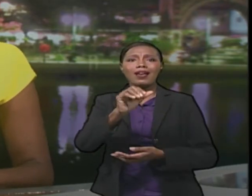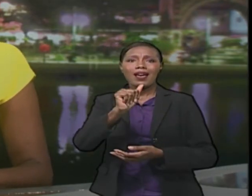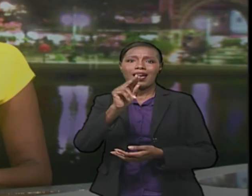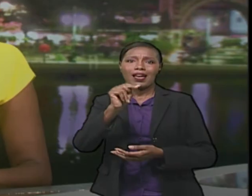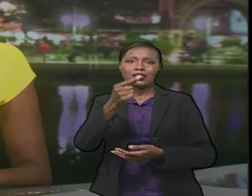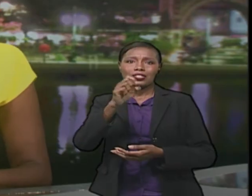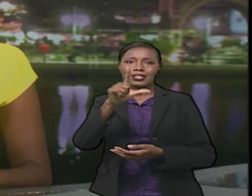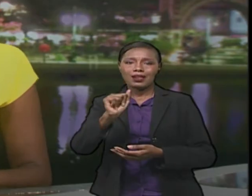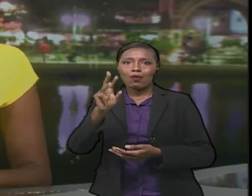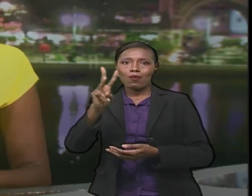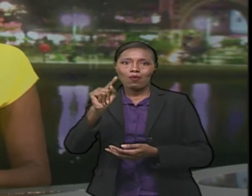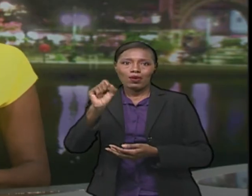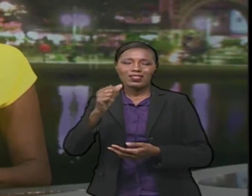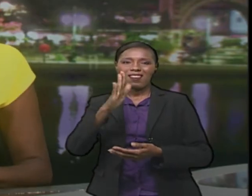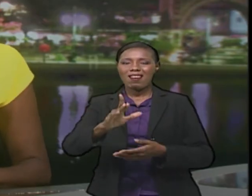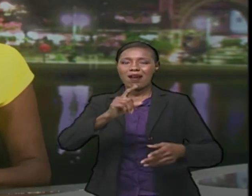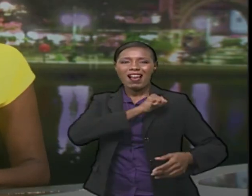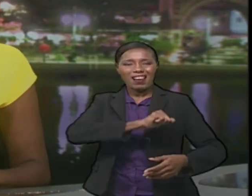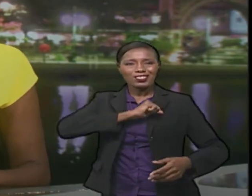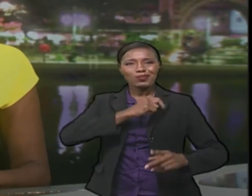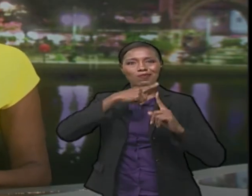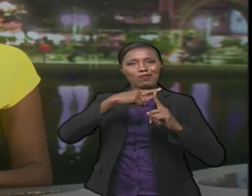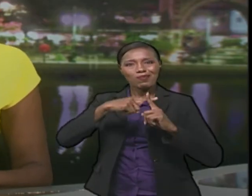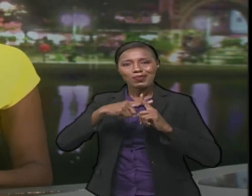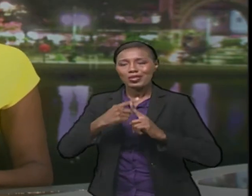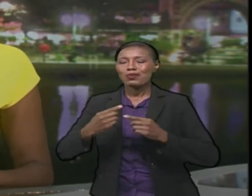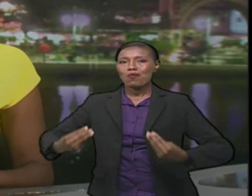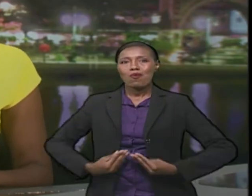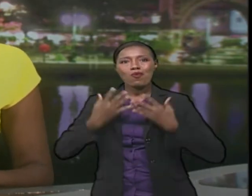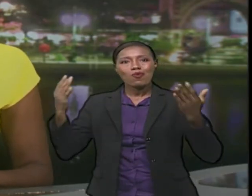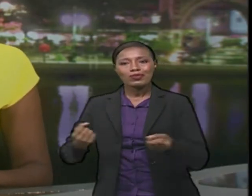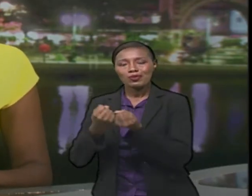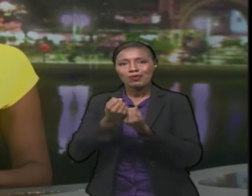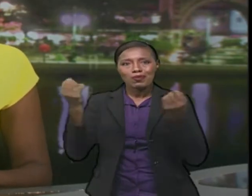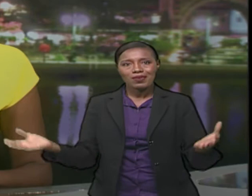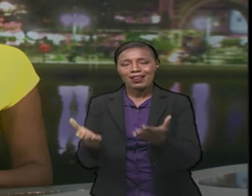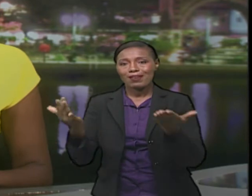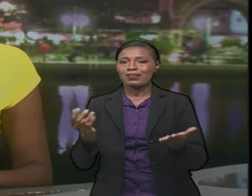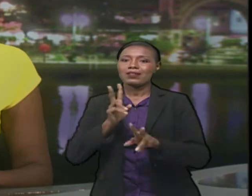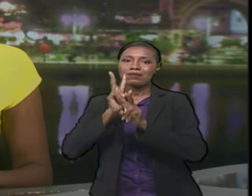positive attributes and community spirit, when she was laid to rest yesterday. More in this report.